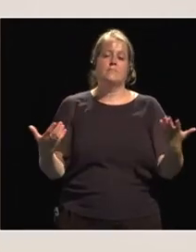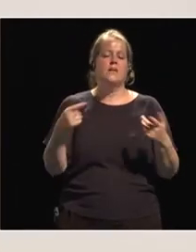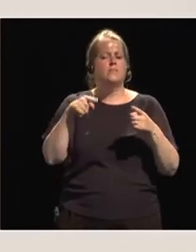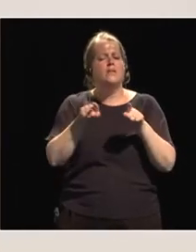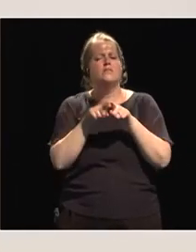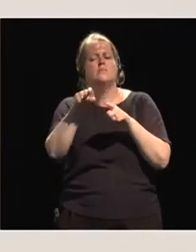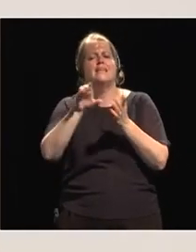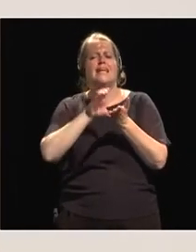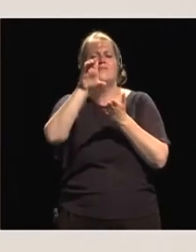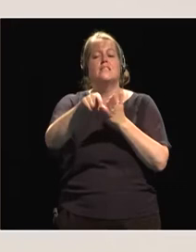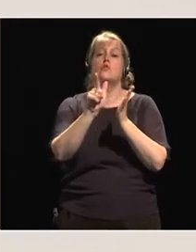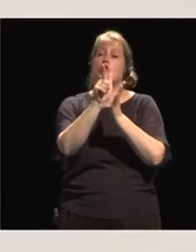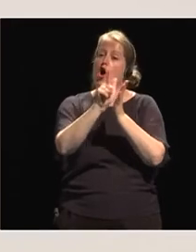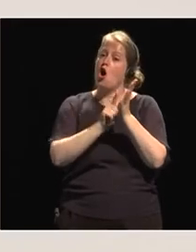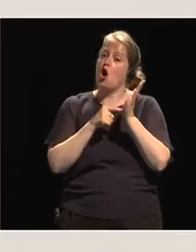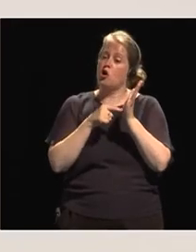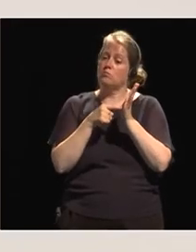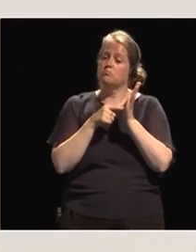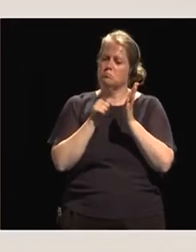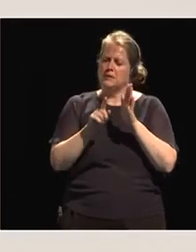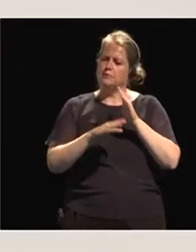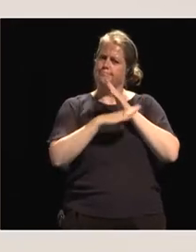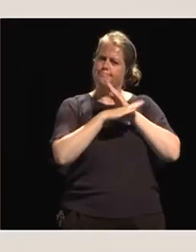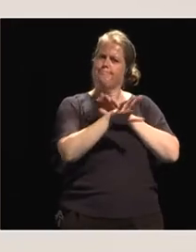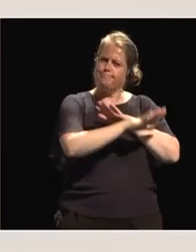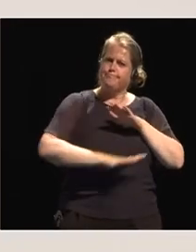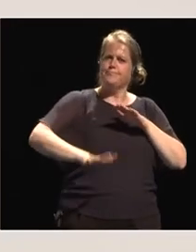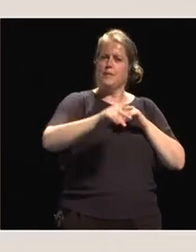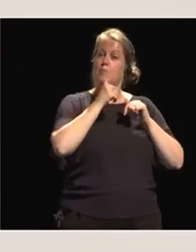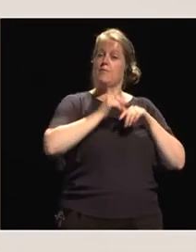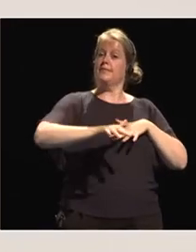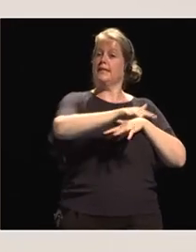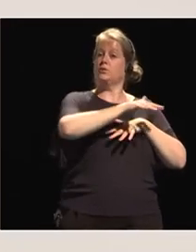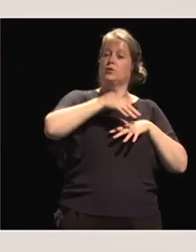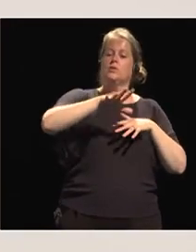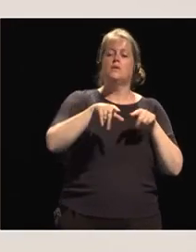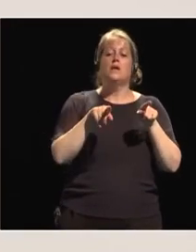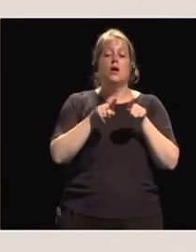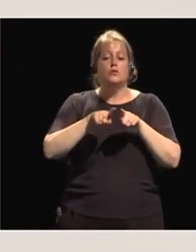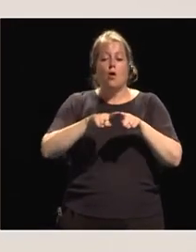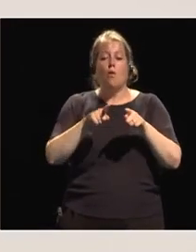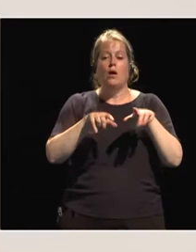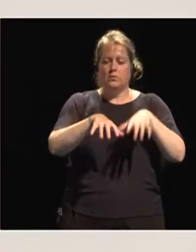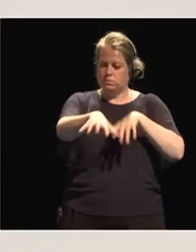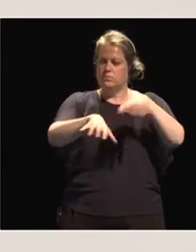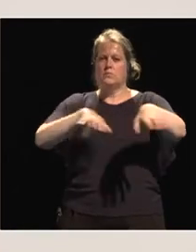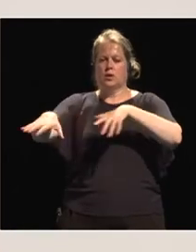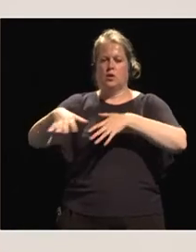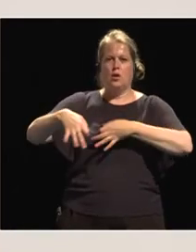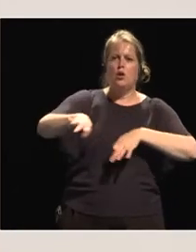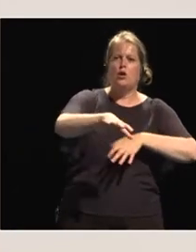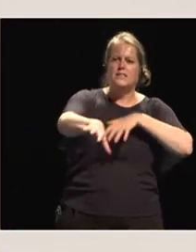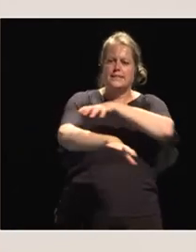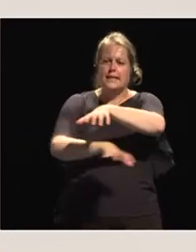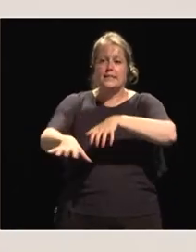to protect the private sector. And also created logistics, quick approval,